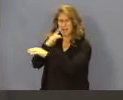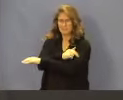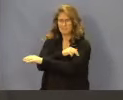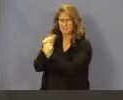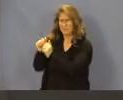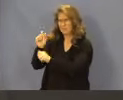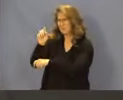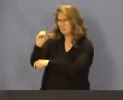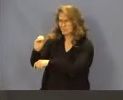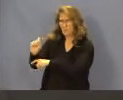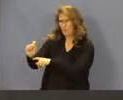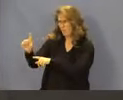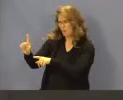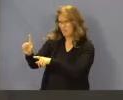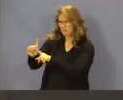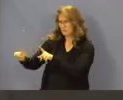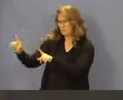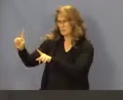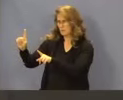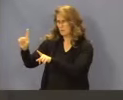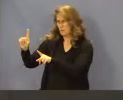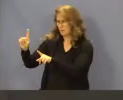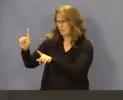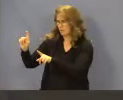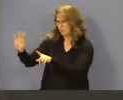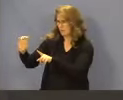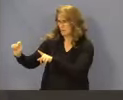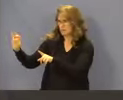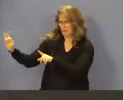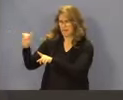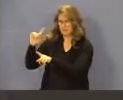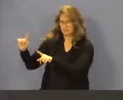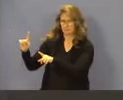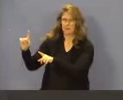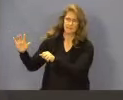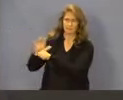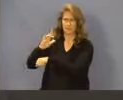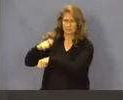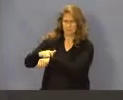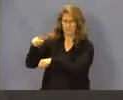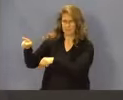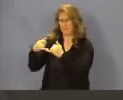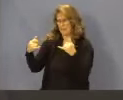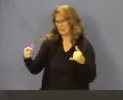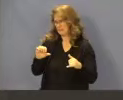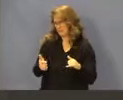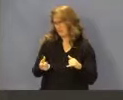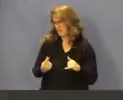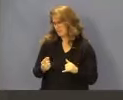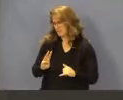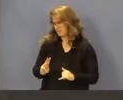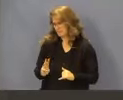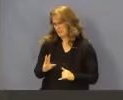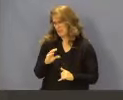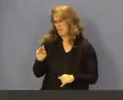.9 full-time equivalents, as reported on Schedule E, Part A, lines 10, 11, and 16, in the